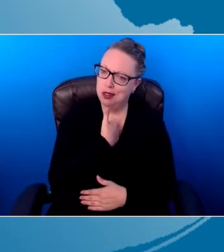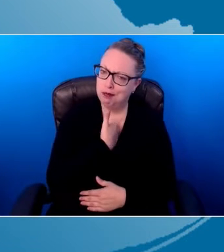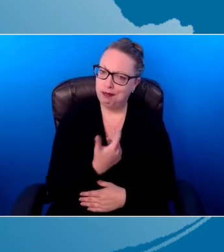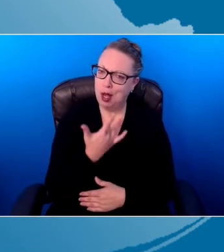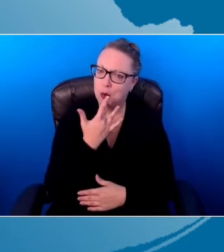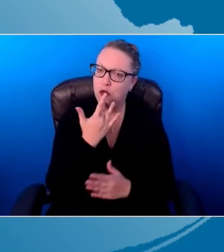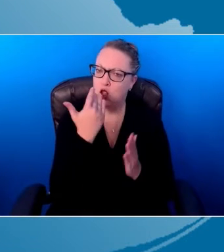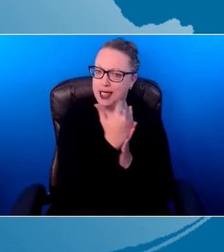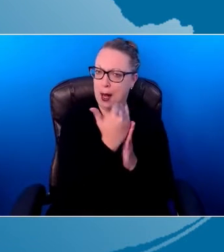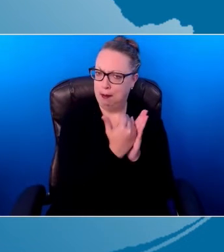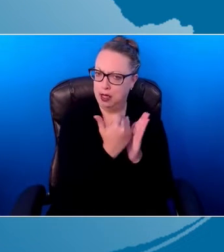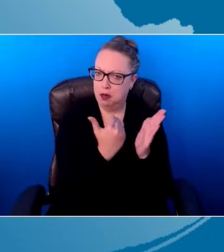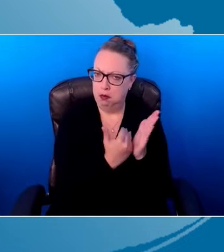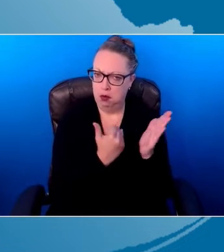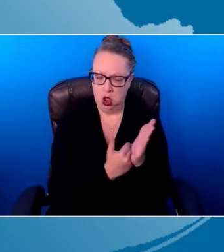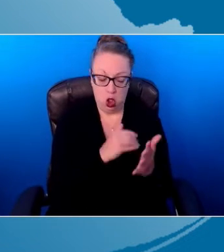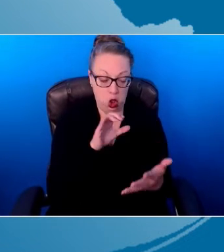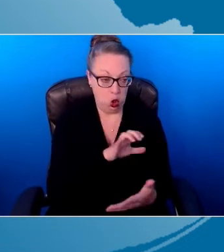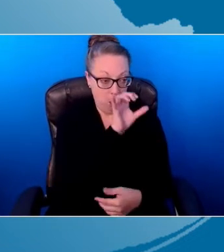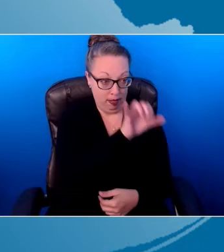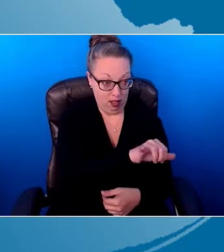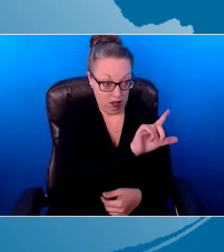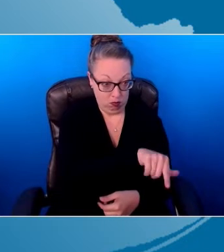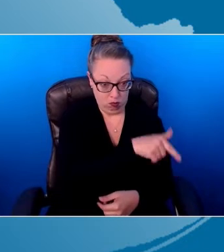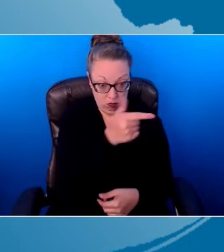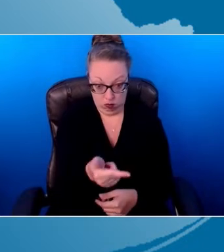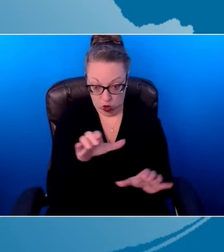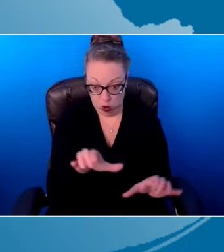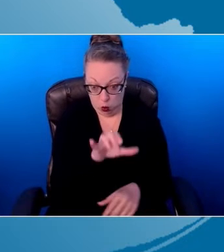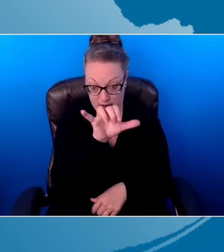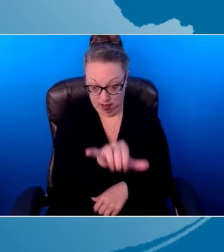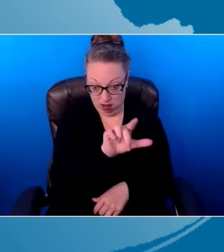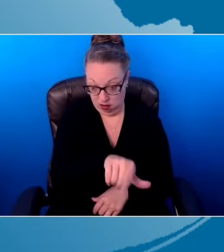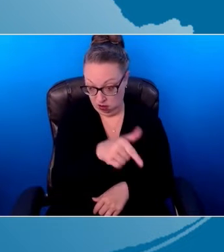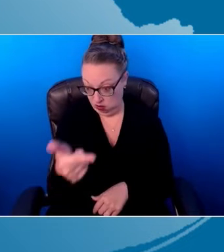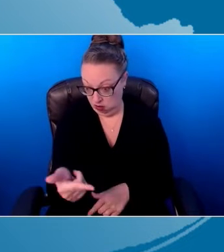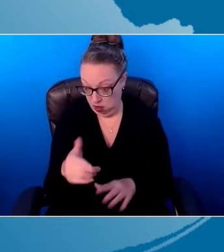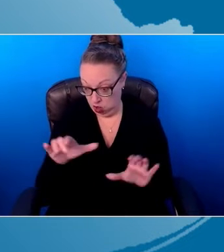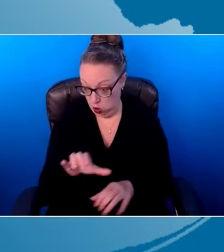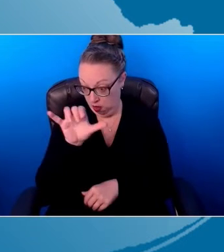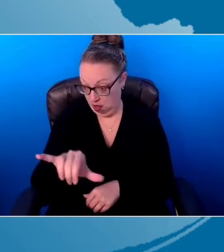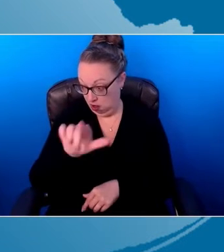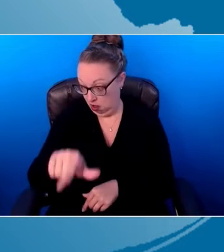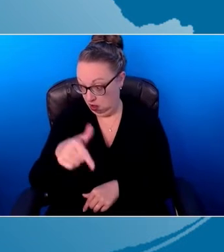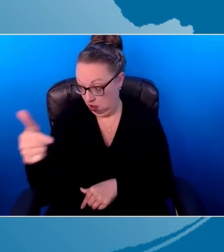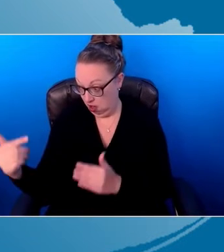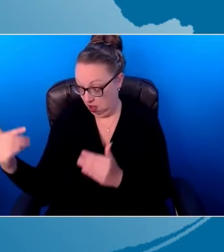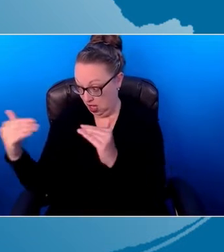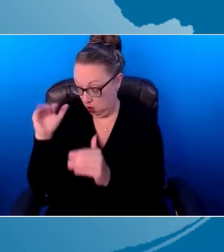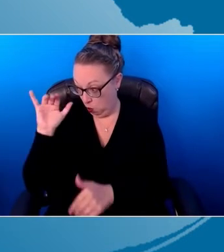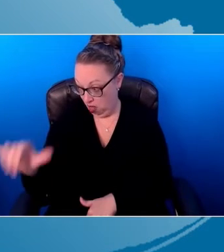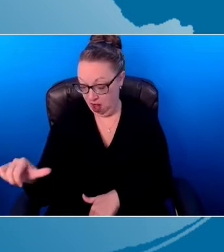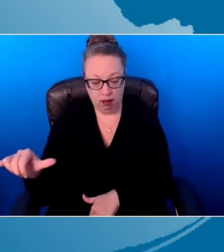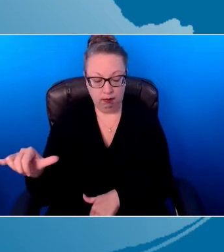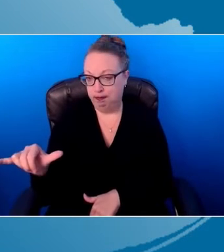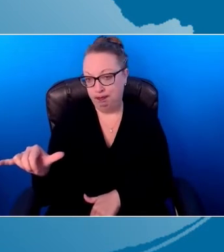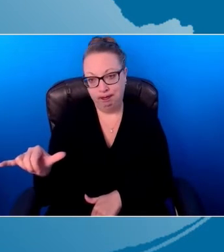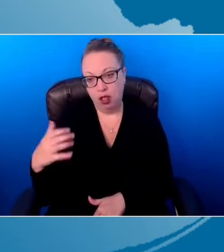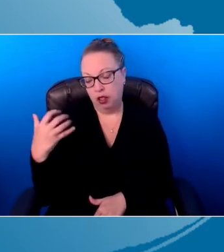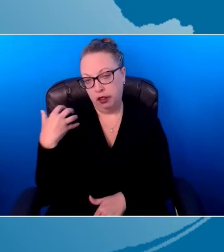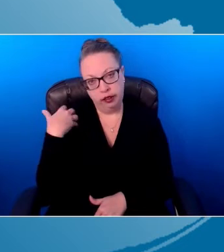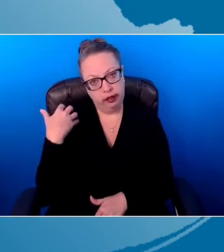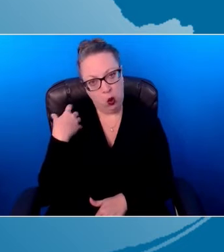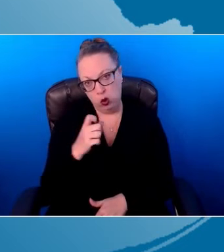do this, then you do this, then you do this, then you get this outcome. Coaching didn't work that way. These characteristics didn't come together that way. So you'll see that